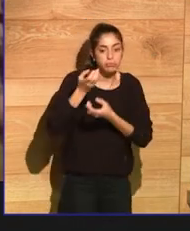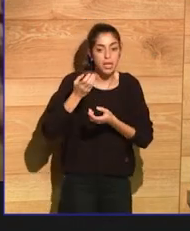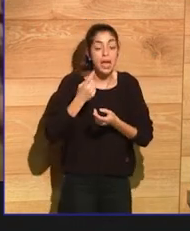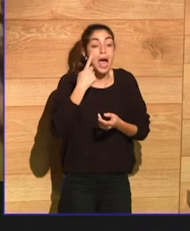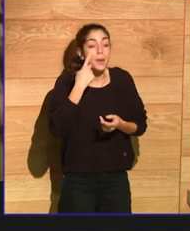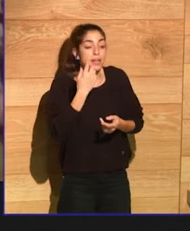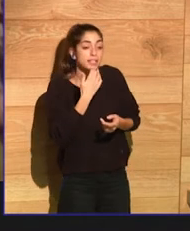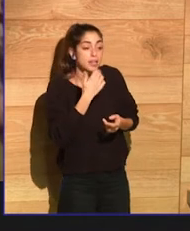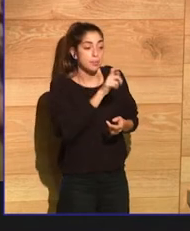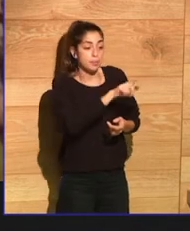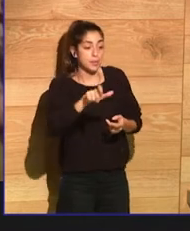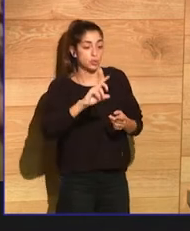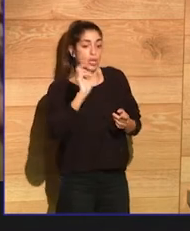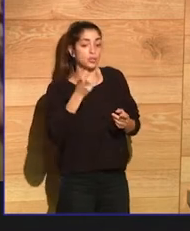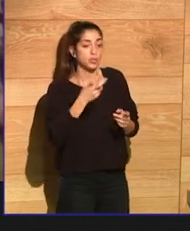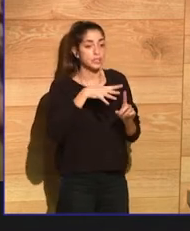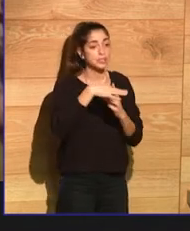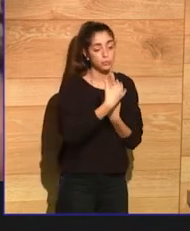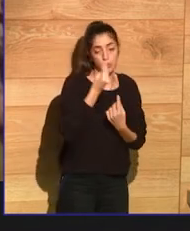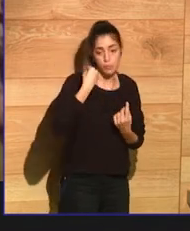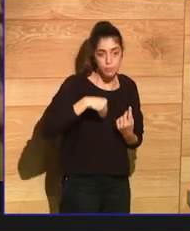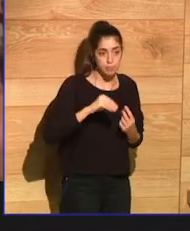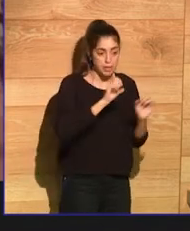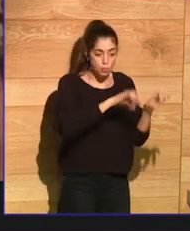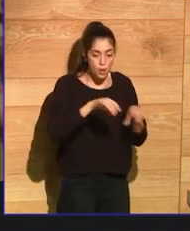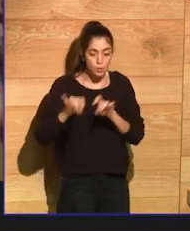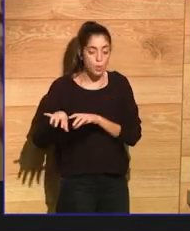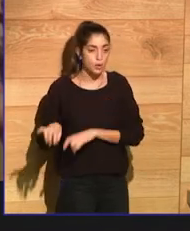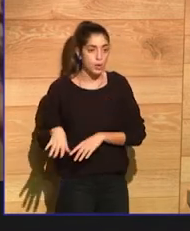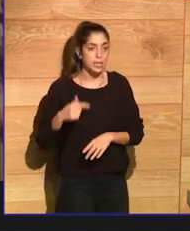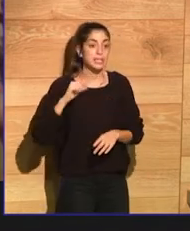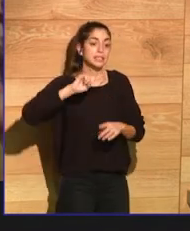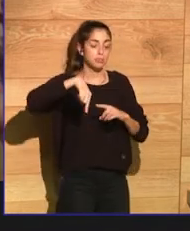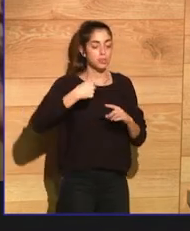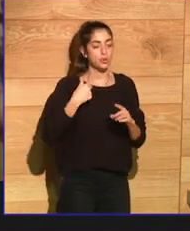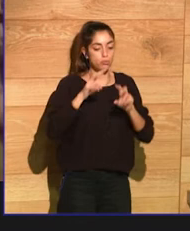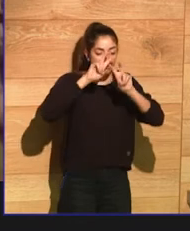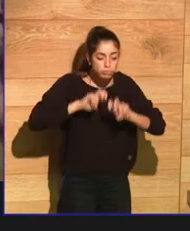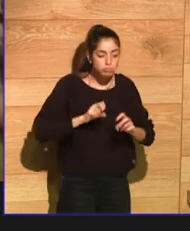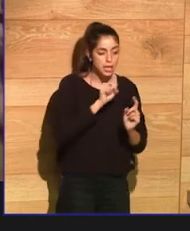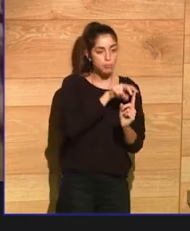many versions of that experience as possible, and then turning it into a larger sort of quilt.